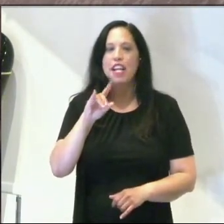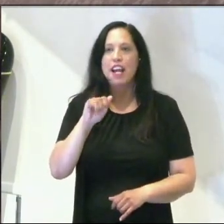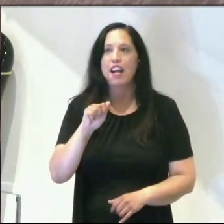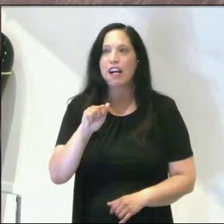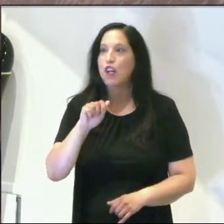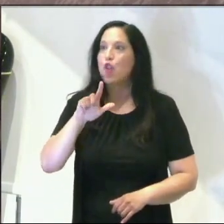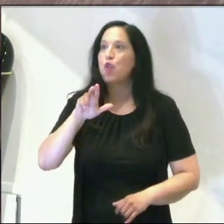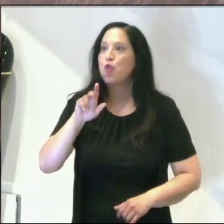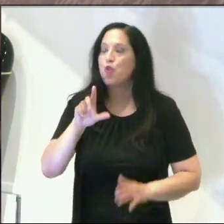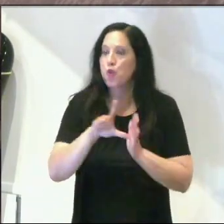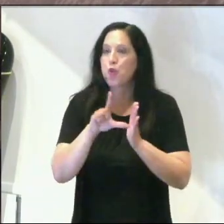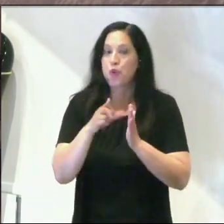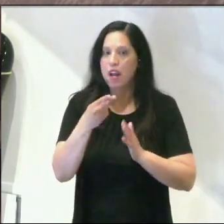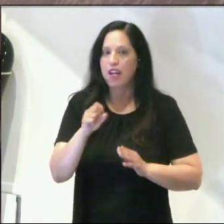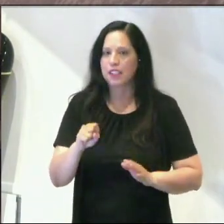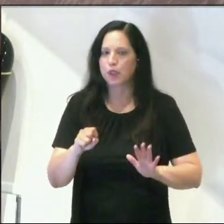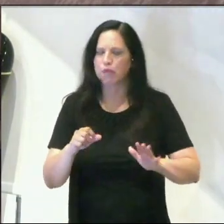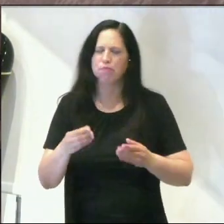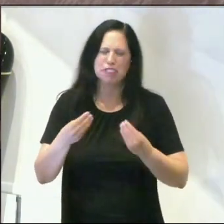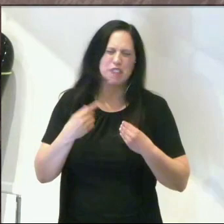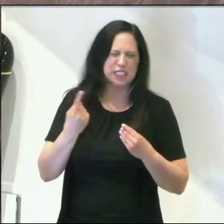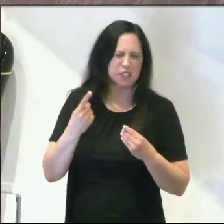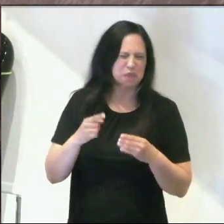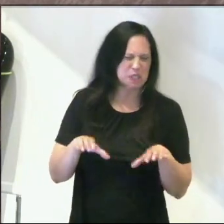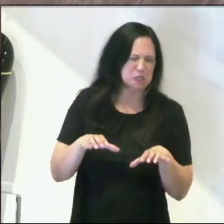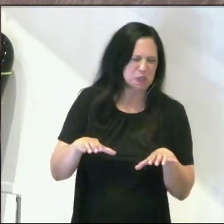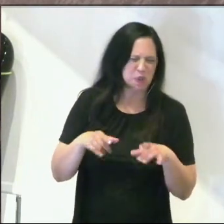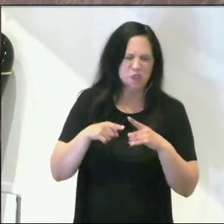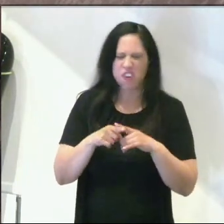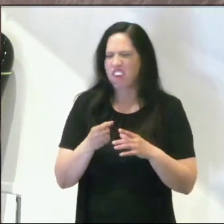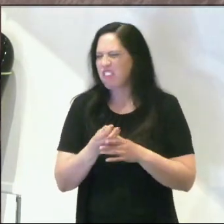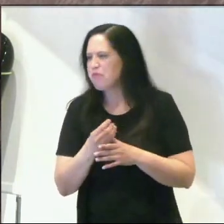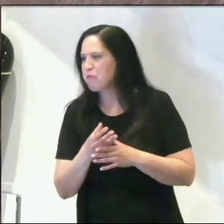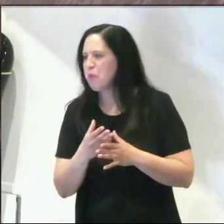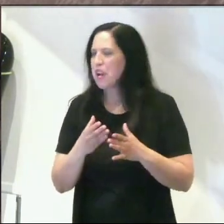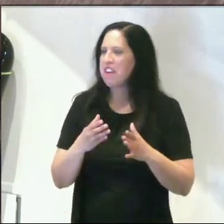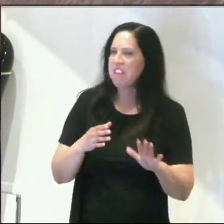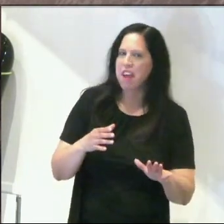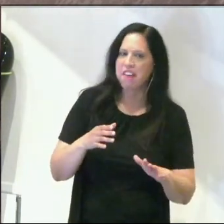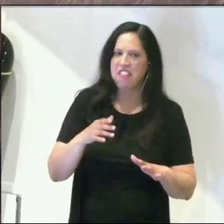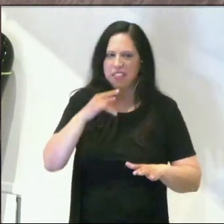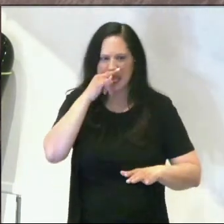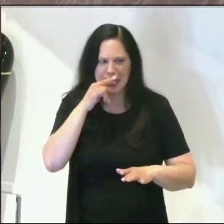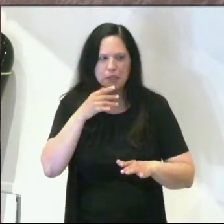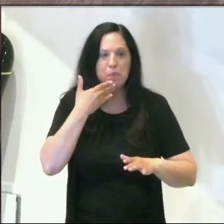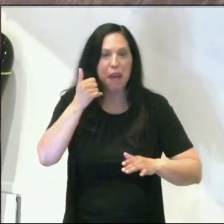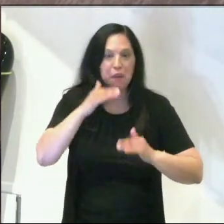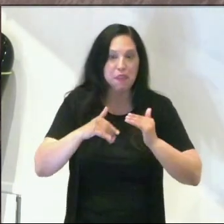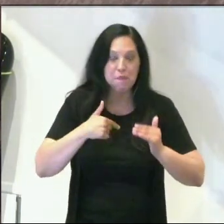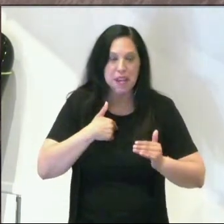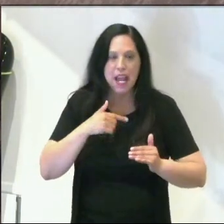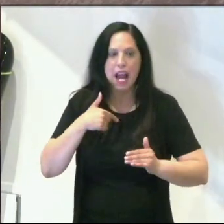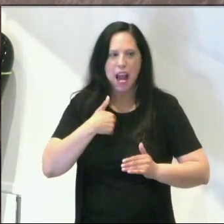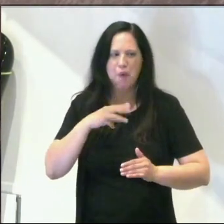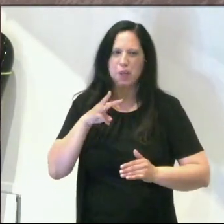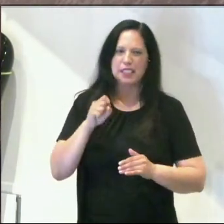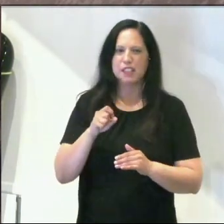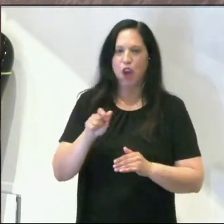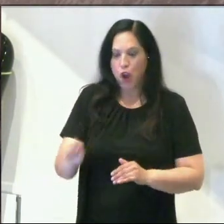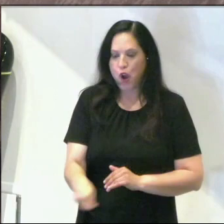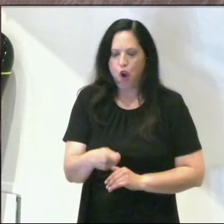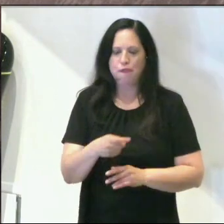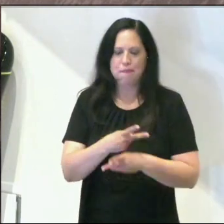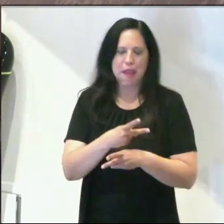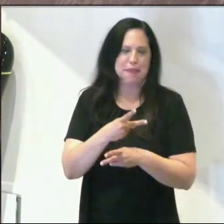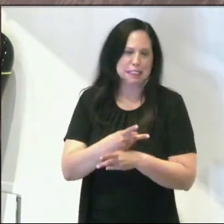between fall football and spring football in May. I took over the golf team. Of course, the kids were better than I was. I was more like the golf babysitter. But in